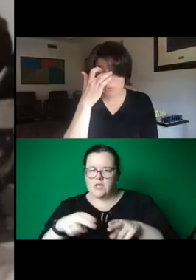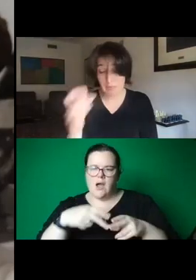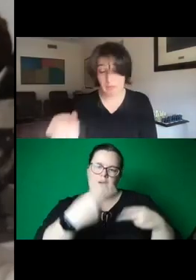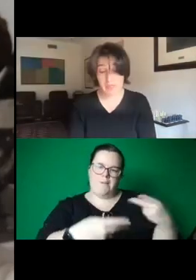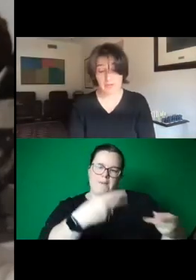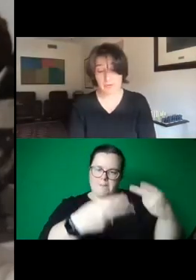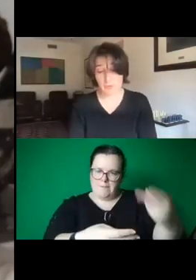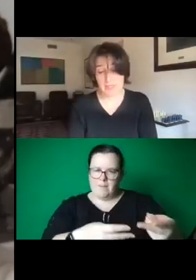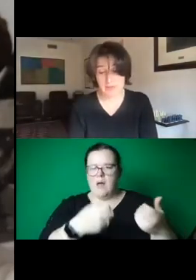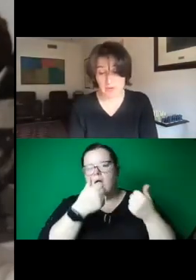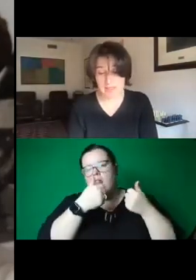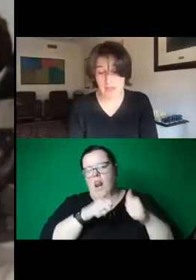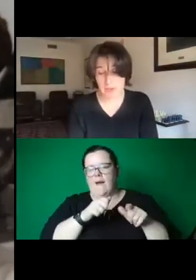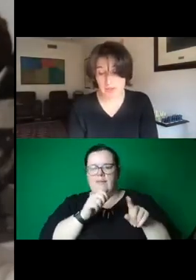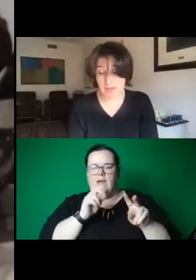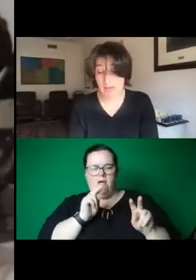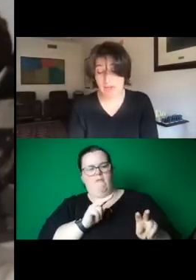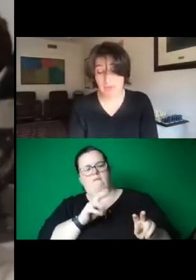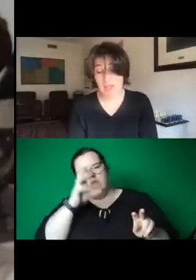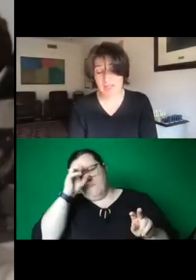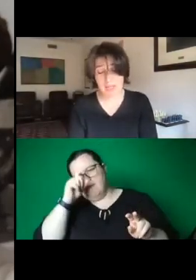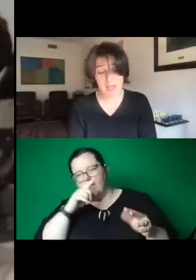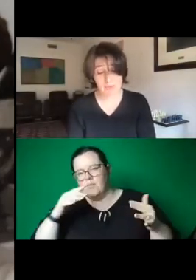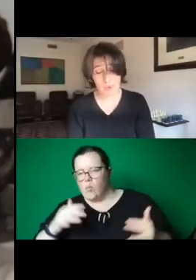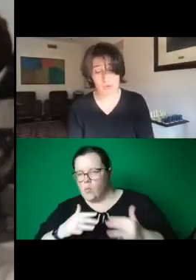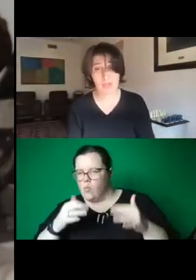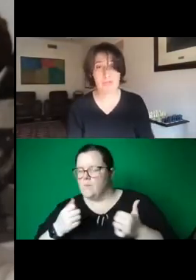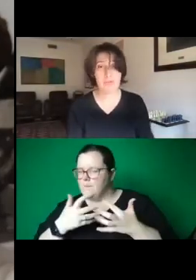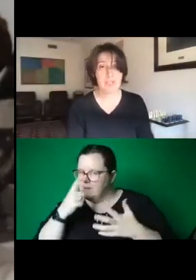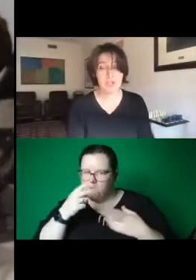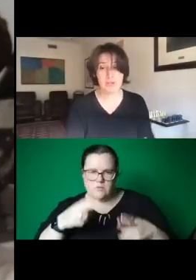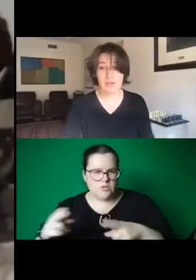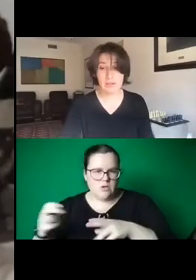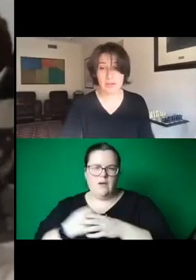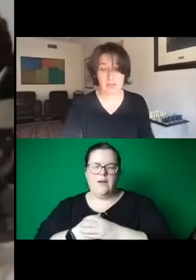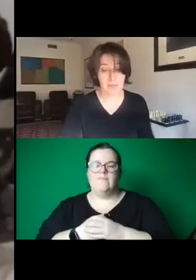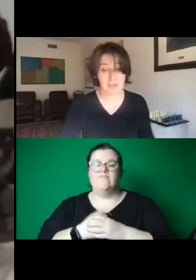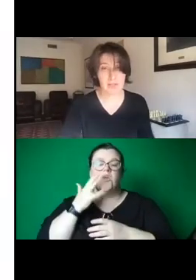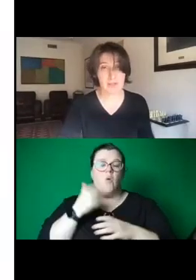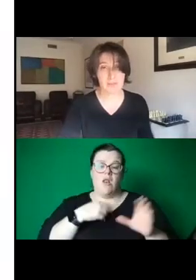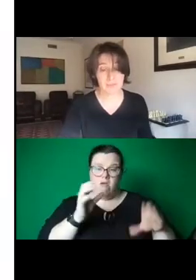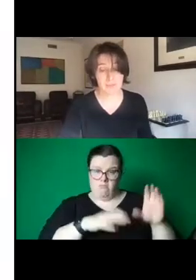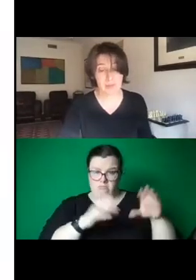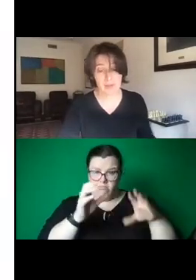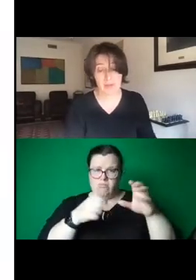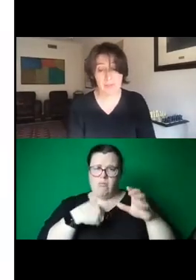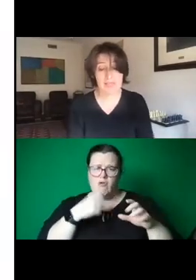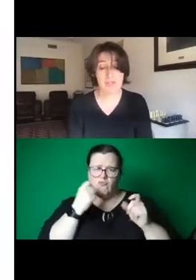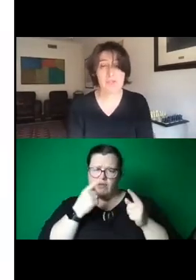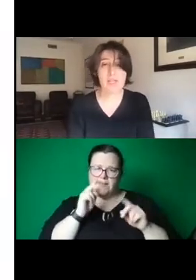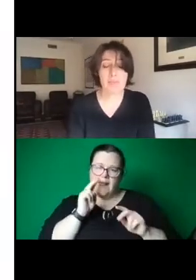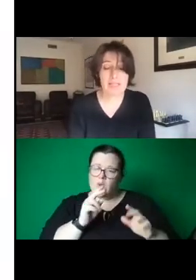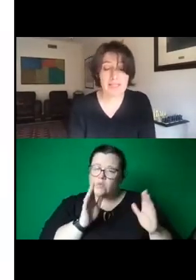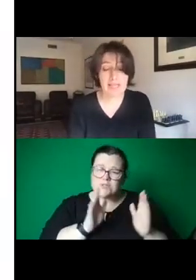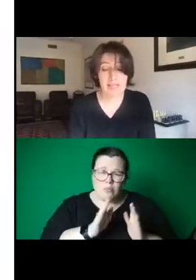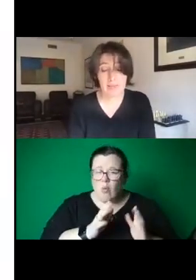childhood memories of Toporidze's grand sculptures, I was surprised by how small and fragile they appeared. The passing